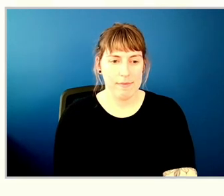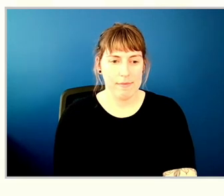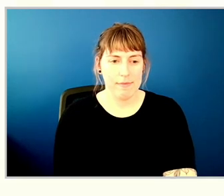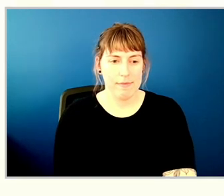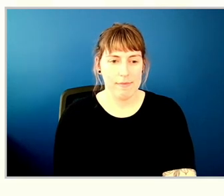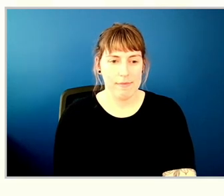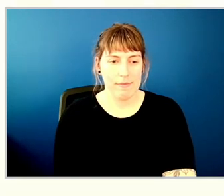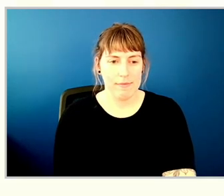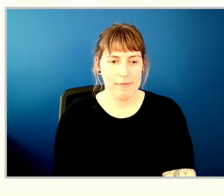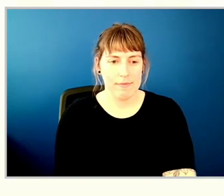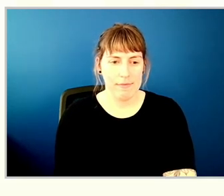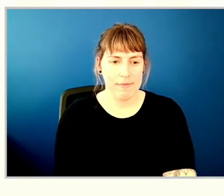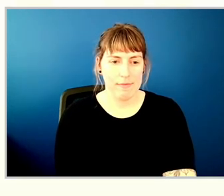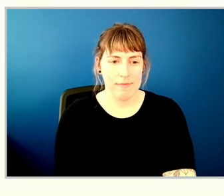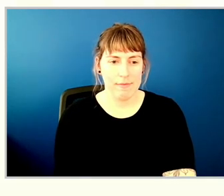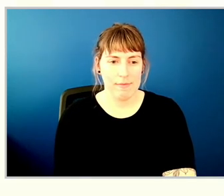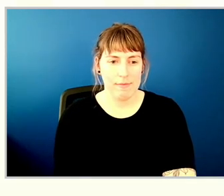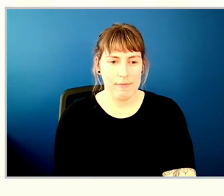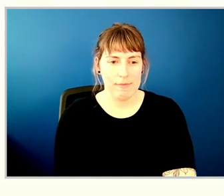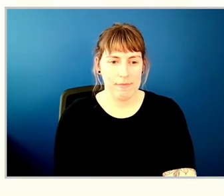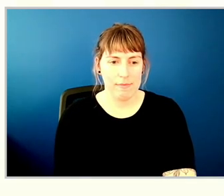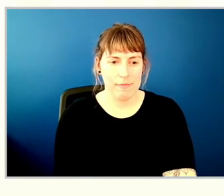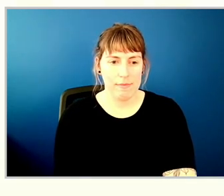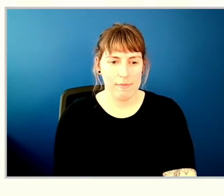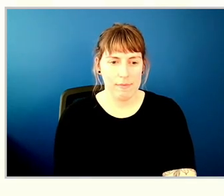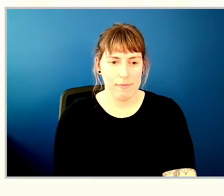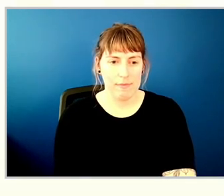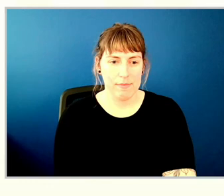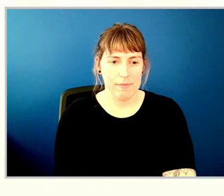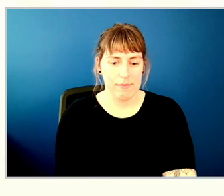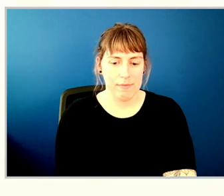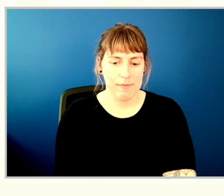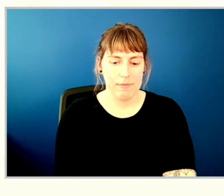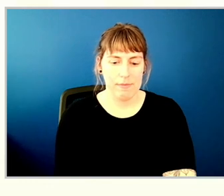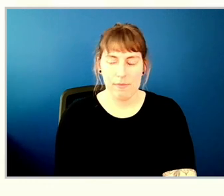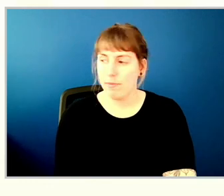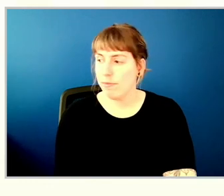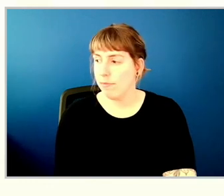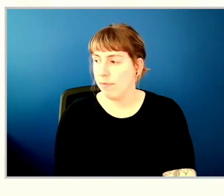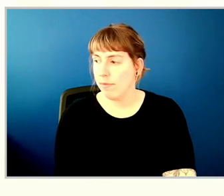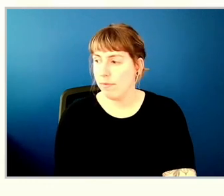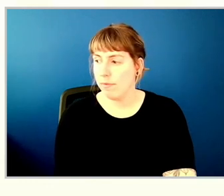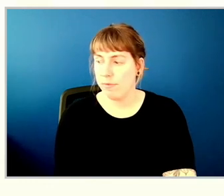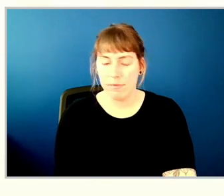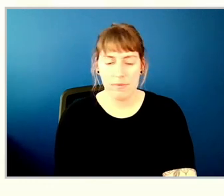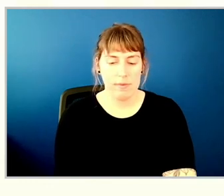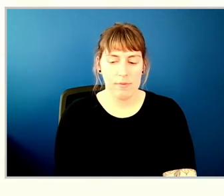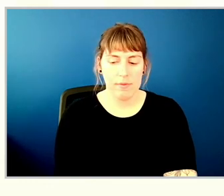That's when industry, conversations, never this of That's right,